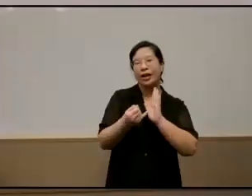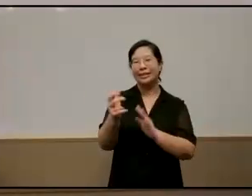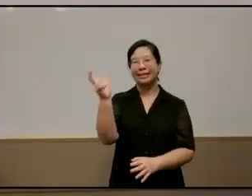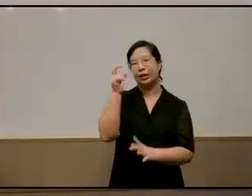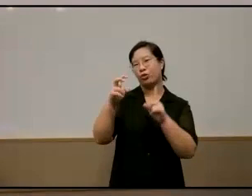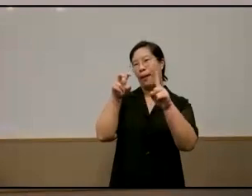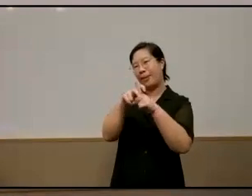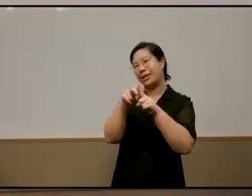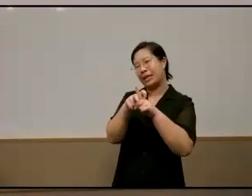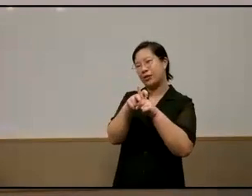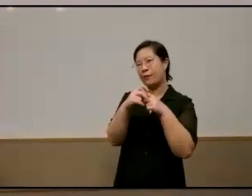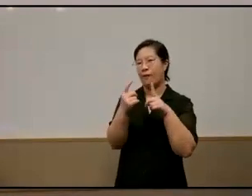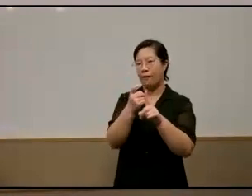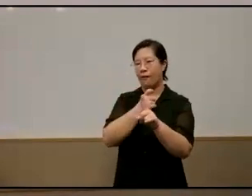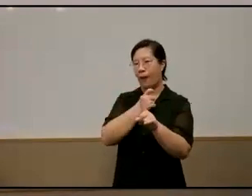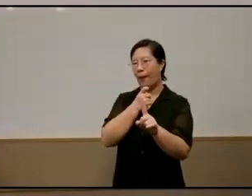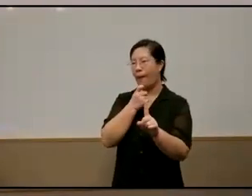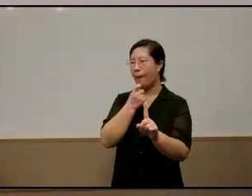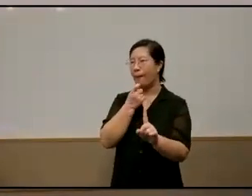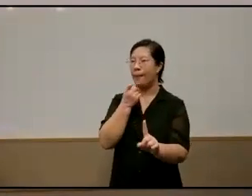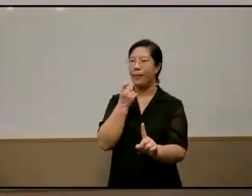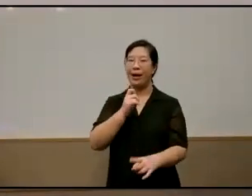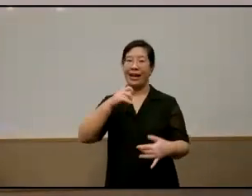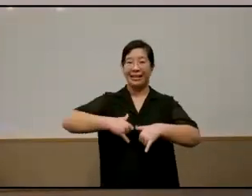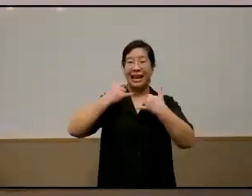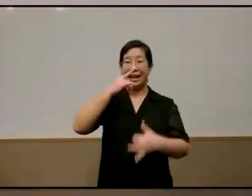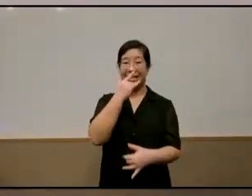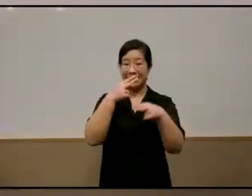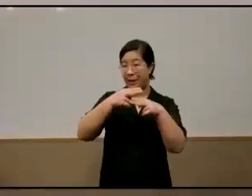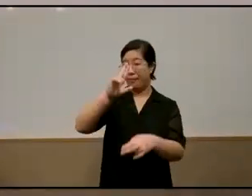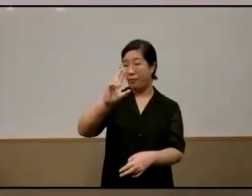from yeah young young kid by the name of ron